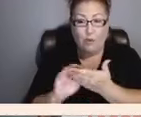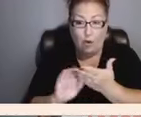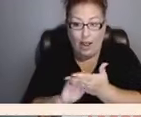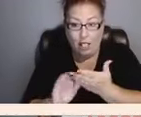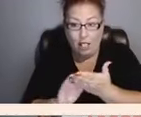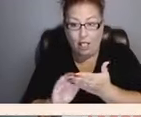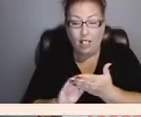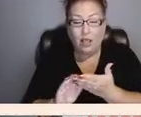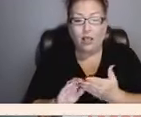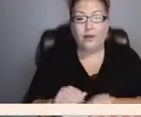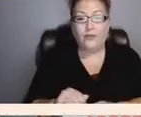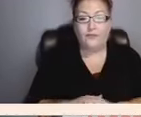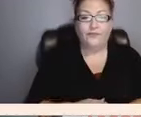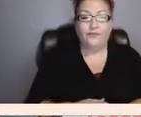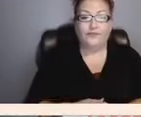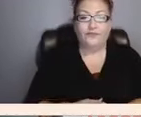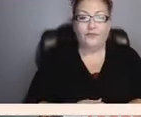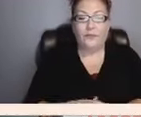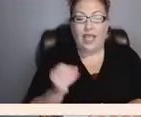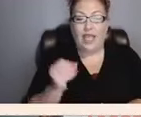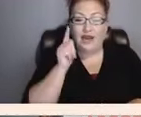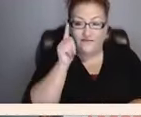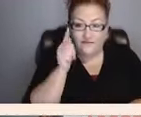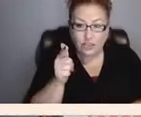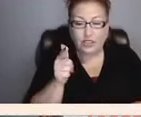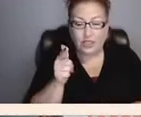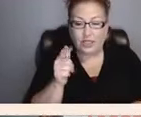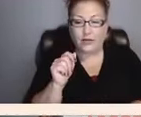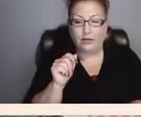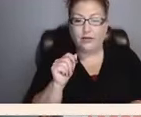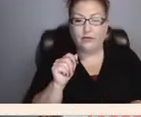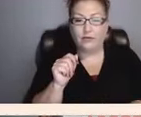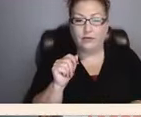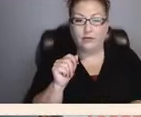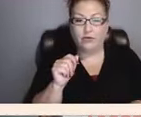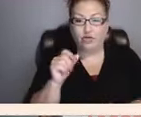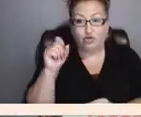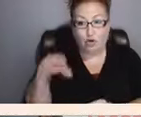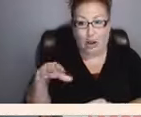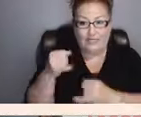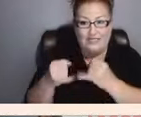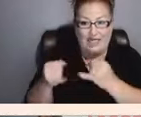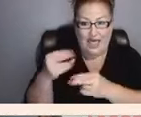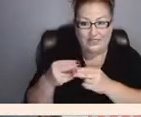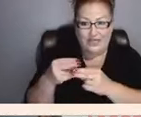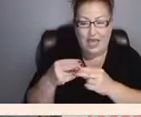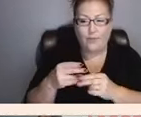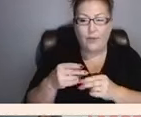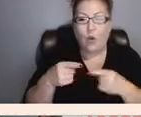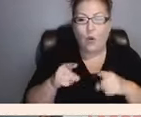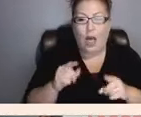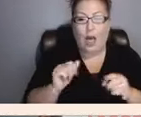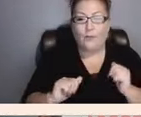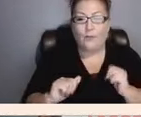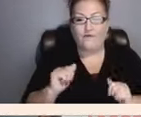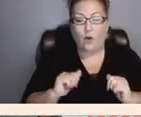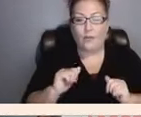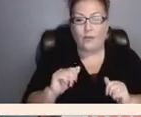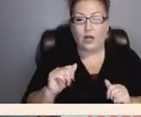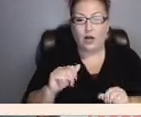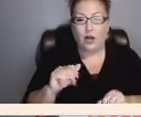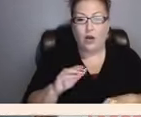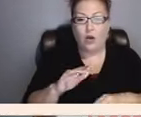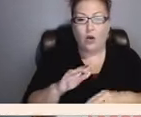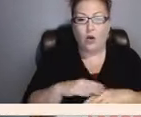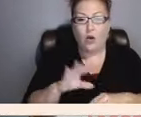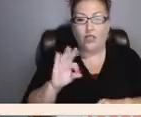eventually drops his last name while performing on the Florida bus. I'm sorry, Florida blues